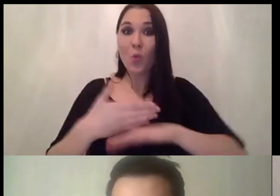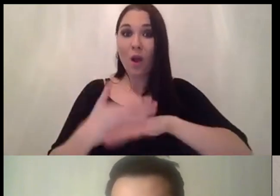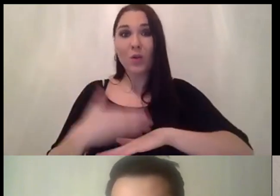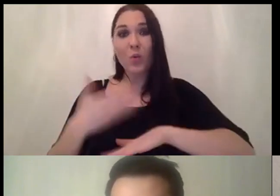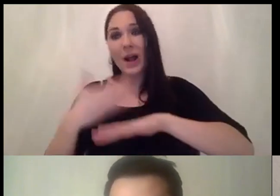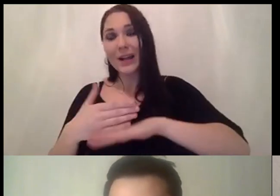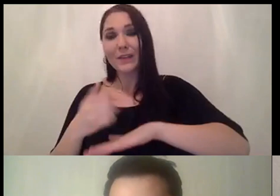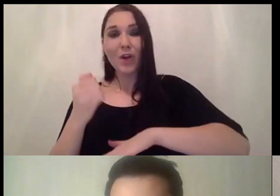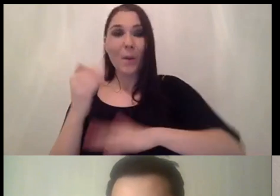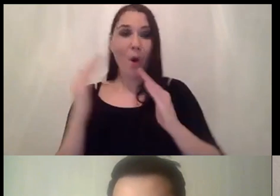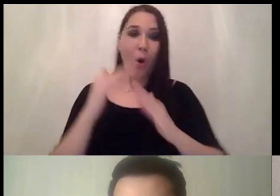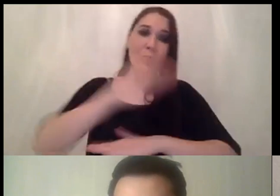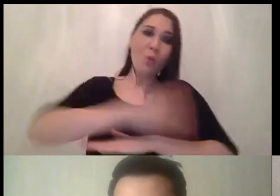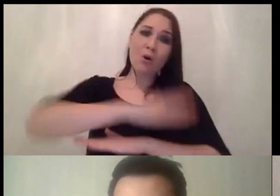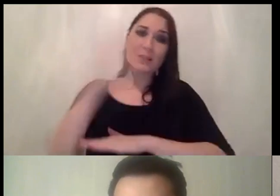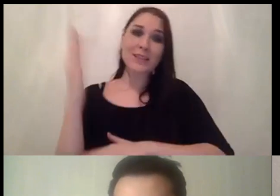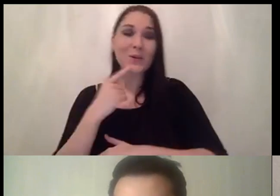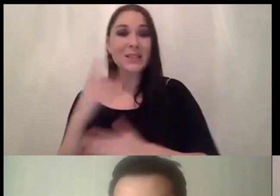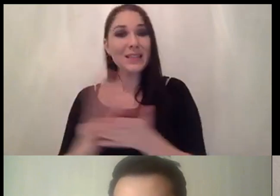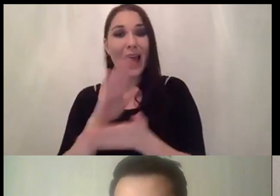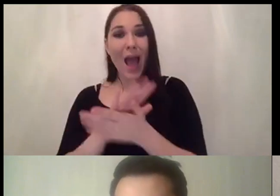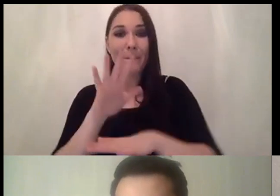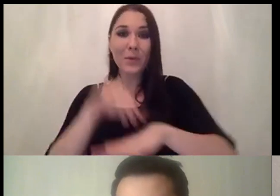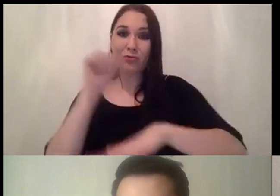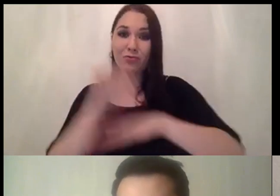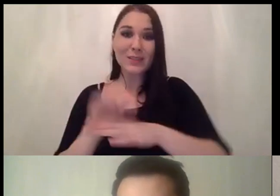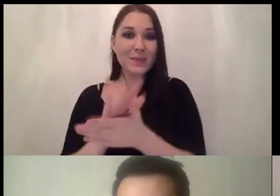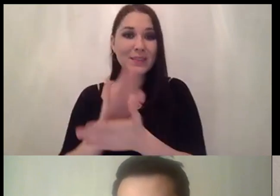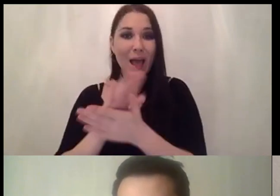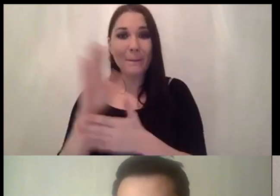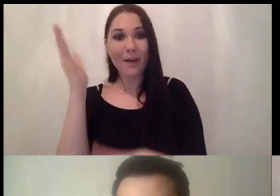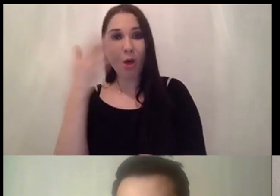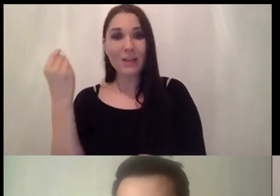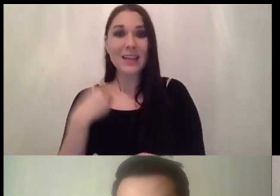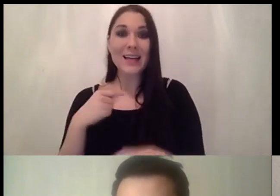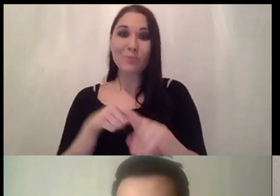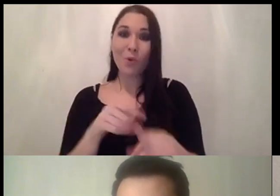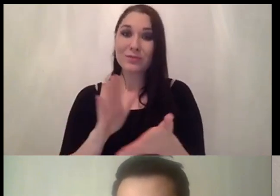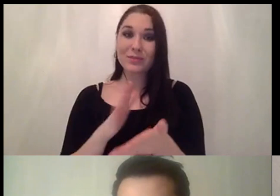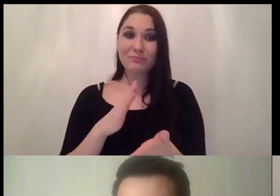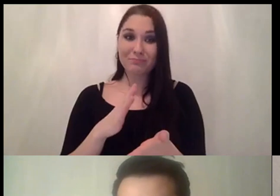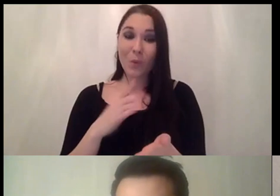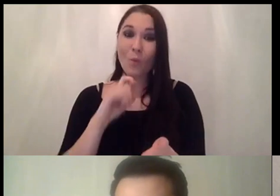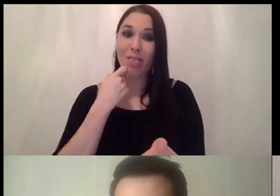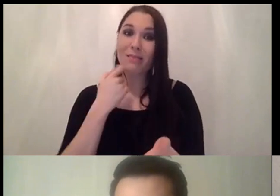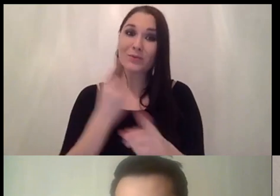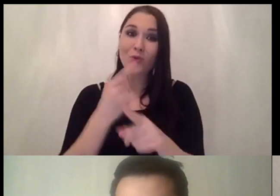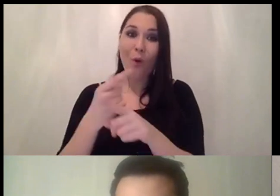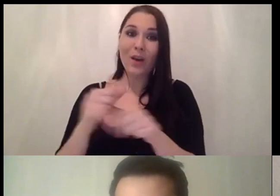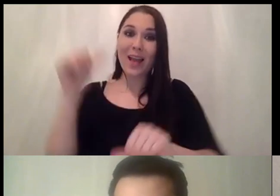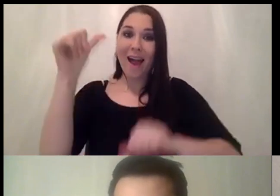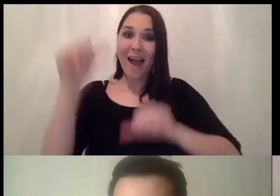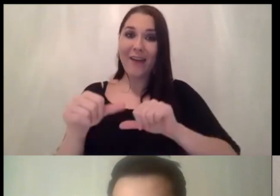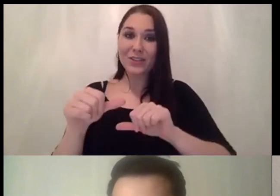all day to say a happy christmas and a happy holidays because in most most likely i'll be speaking to everyone uh after after